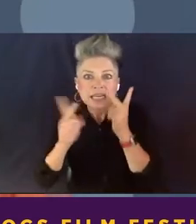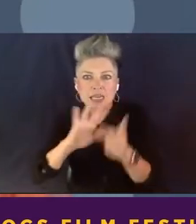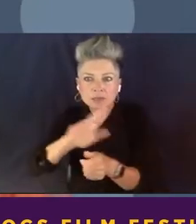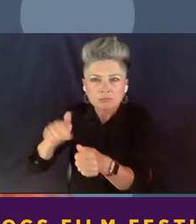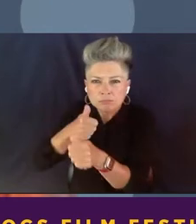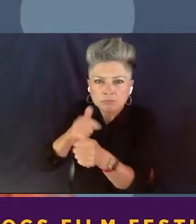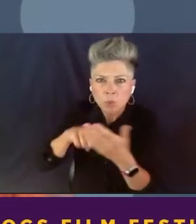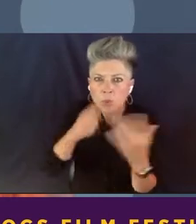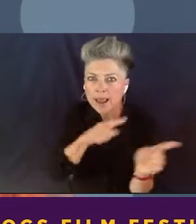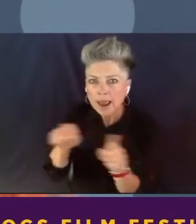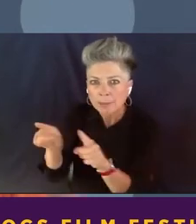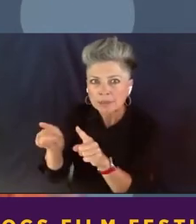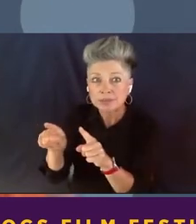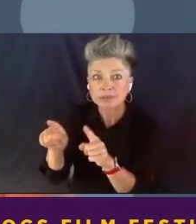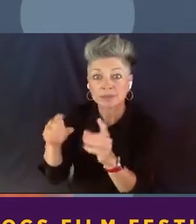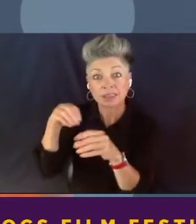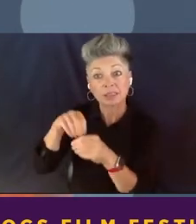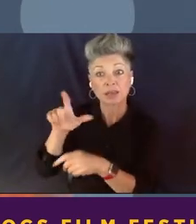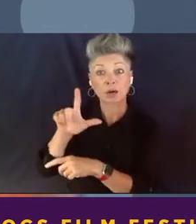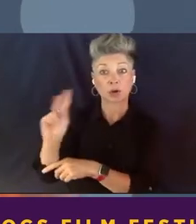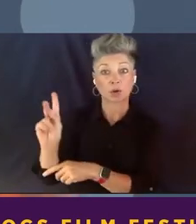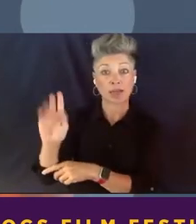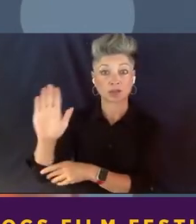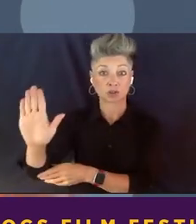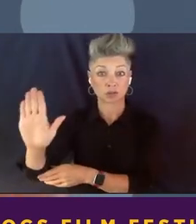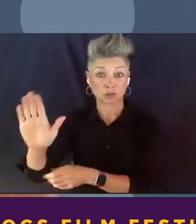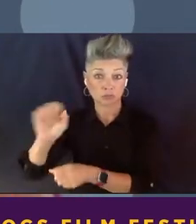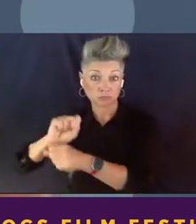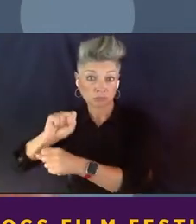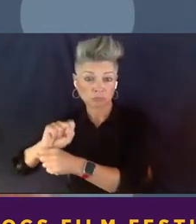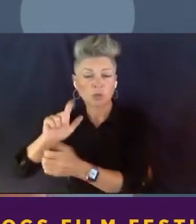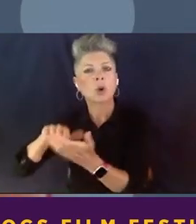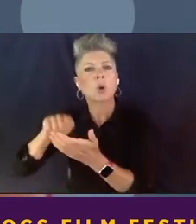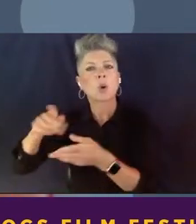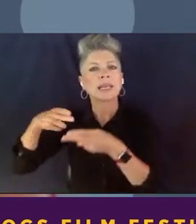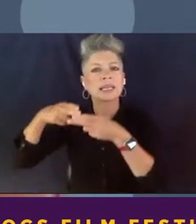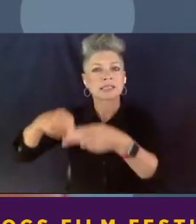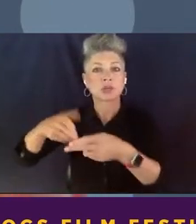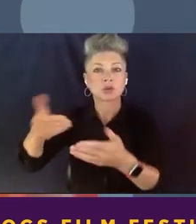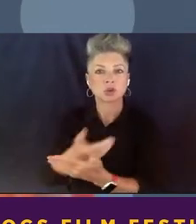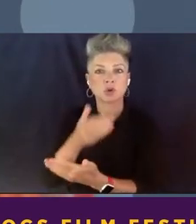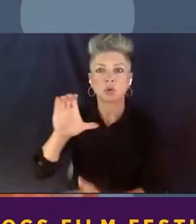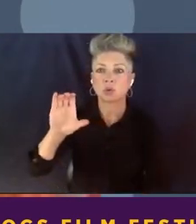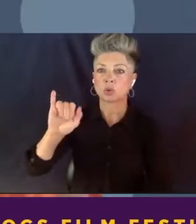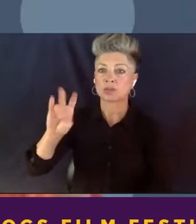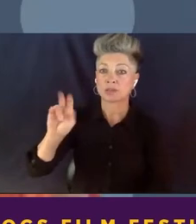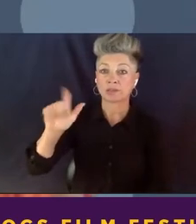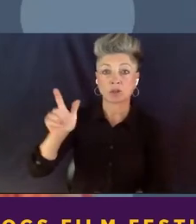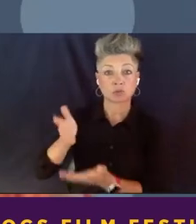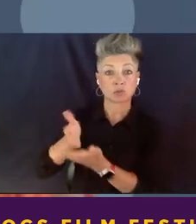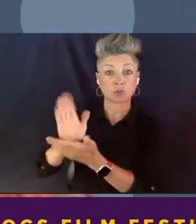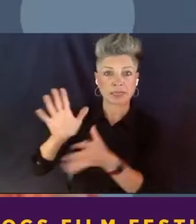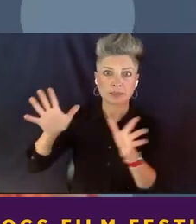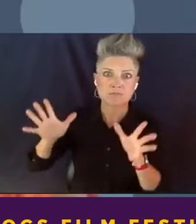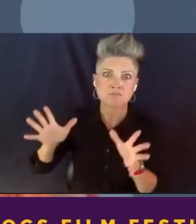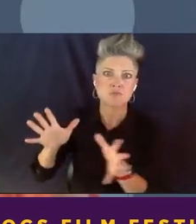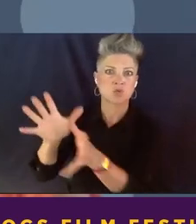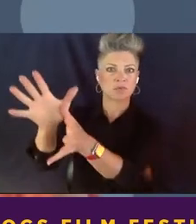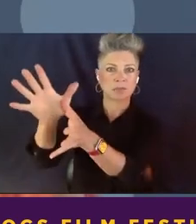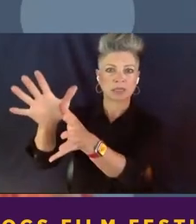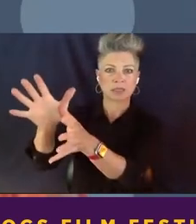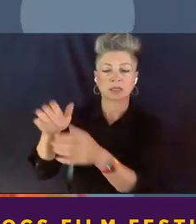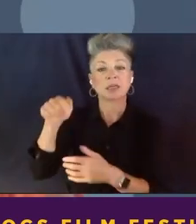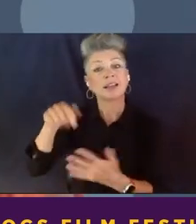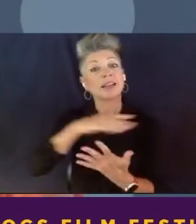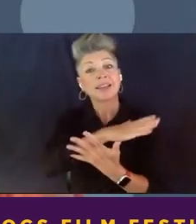Krasner and what he considers a new civil rights movement. What makes this series so stand out